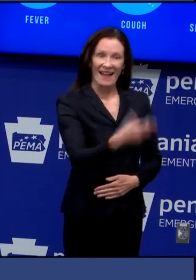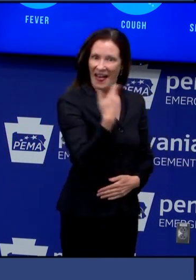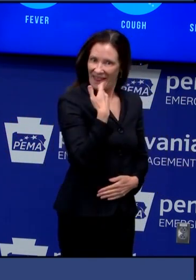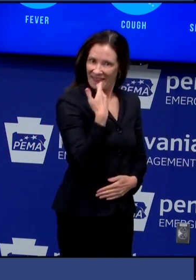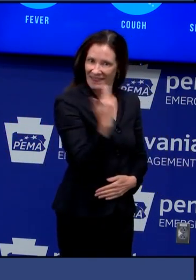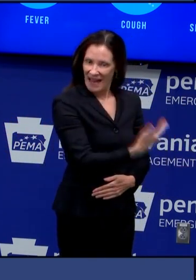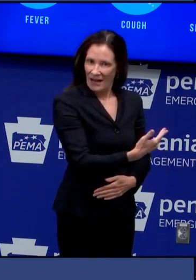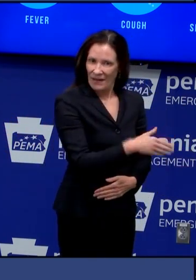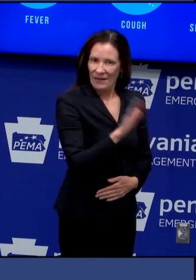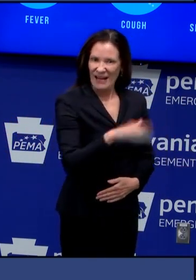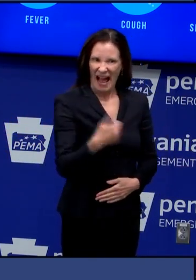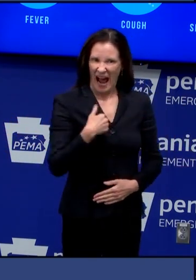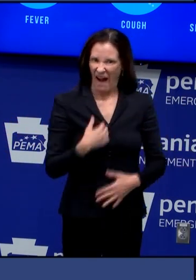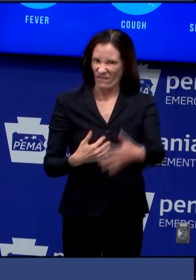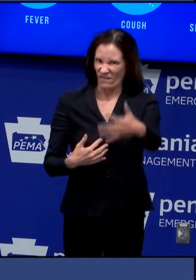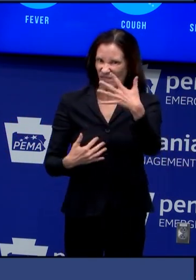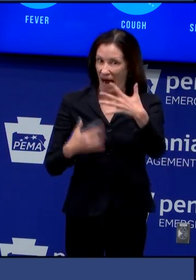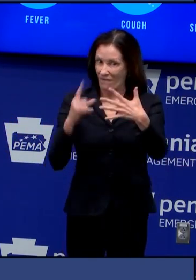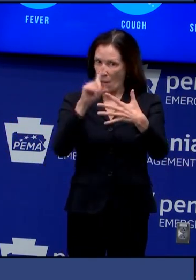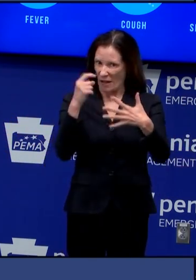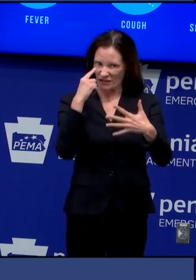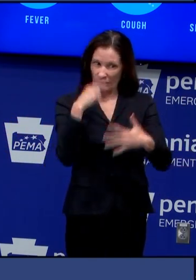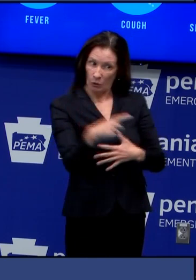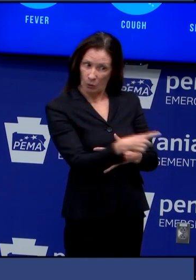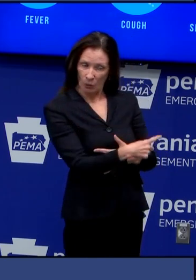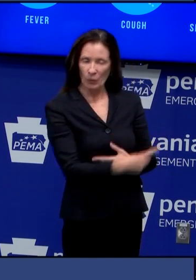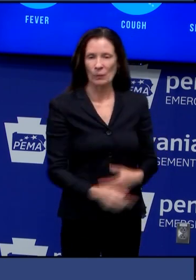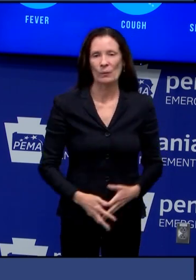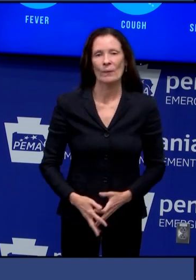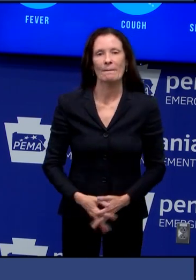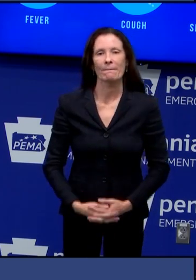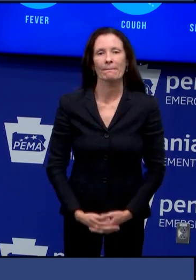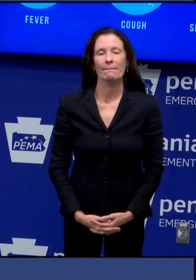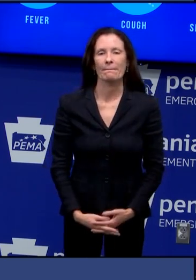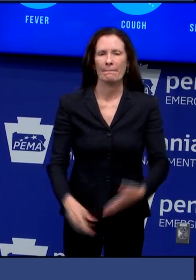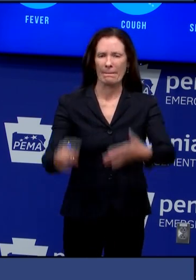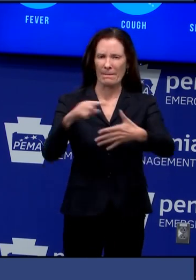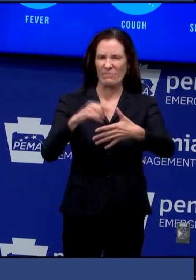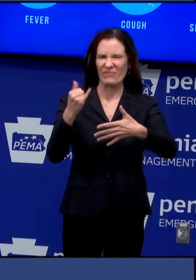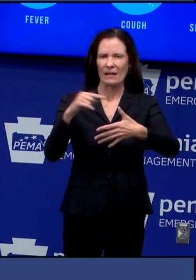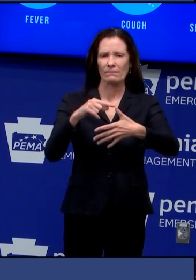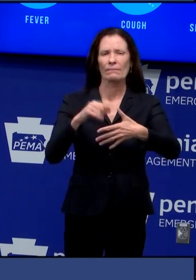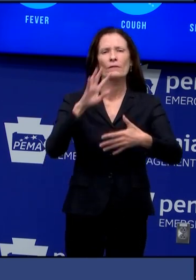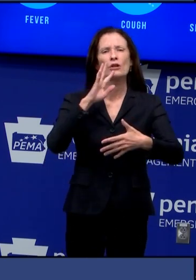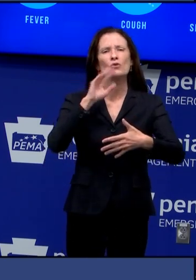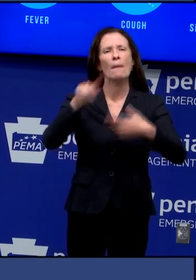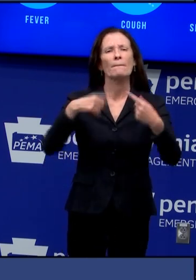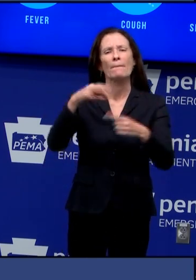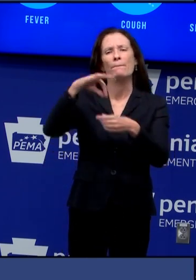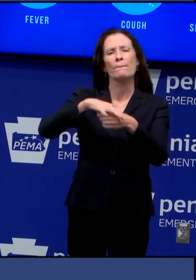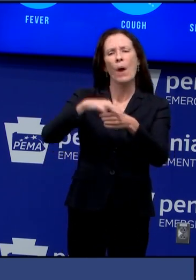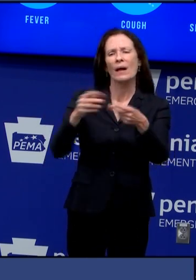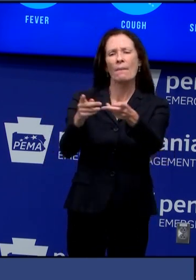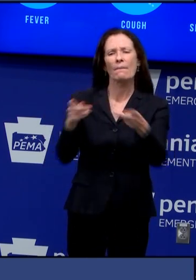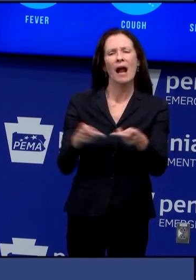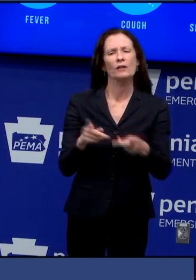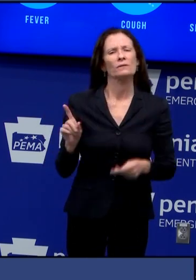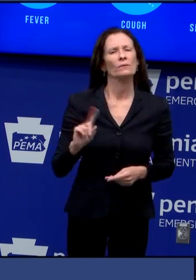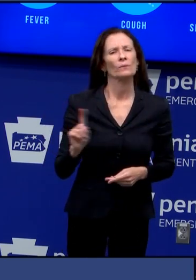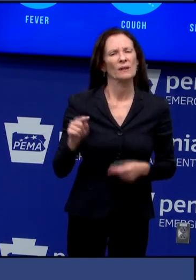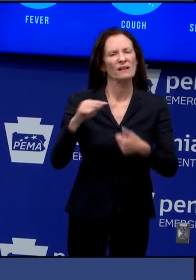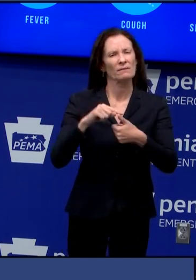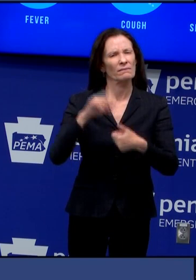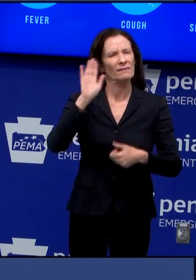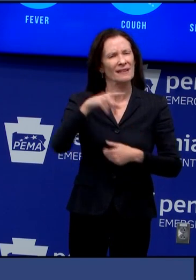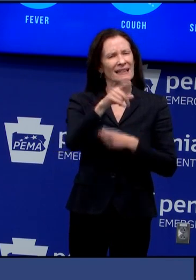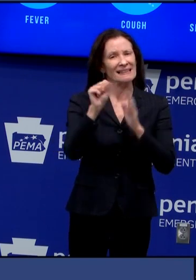you all of them are from pa post and the first one is about polling places what power if any do the state and counties